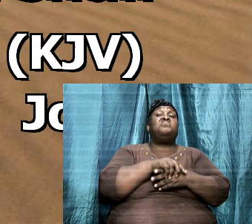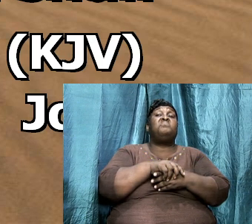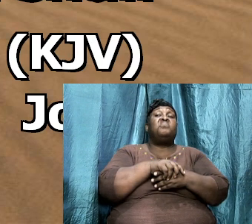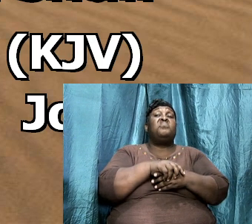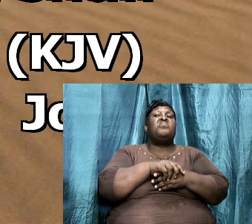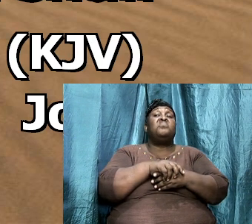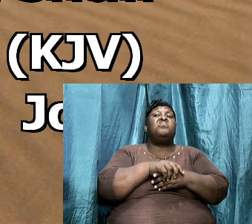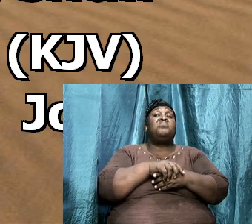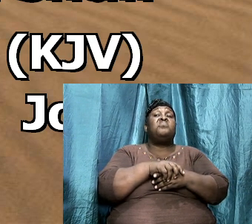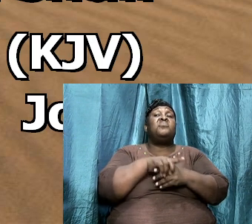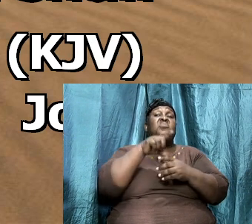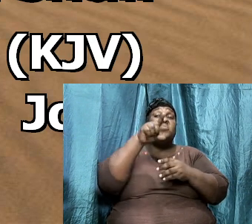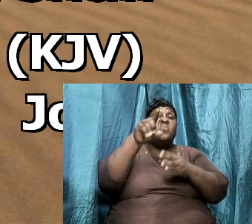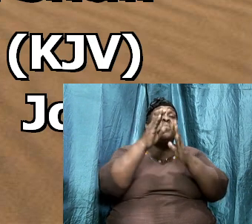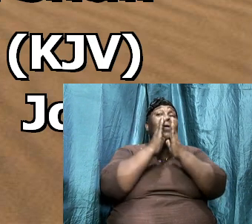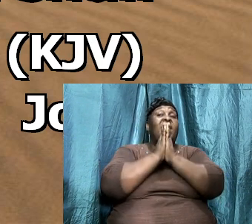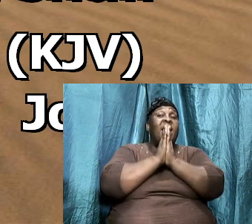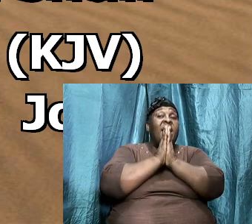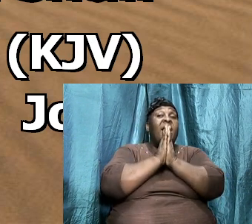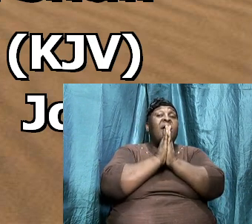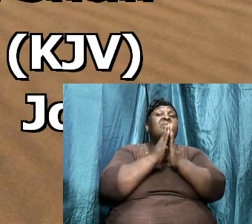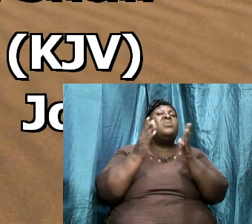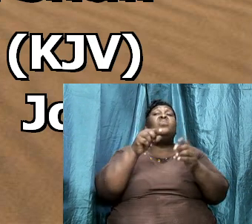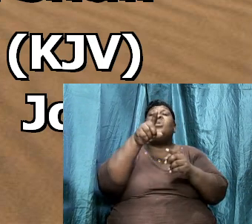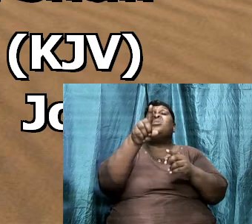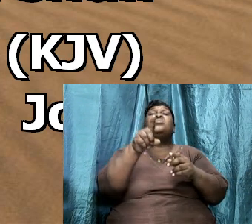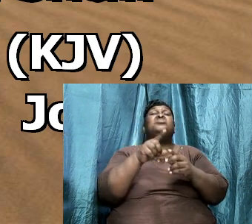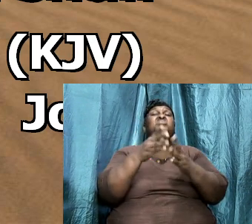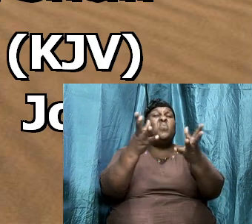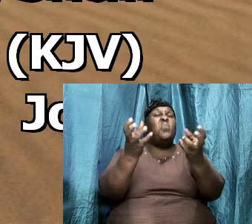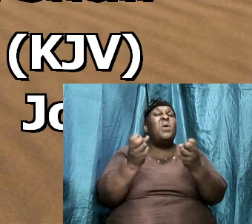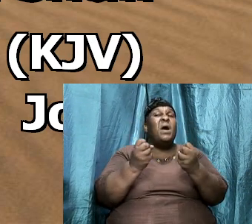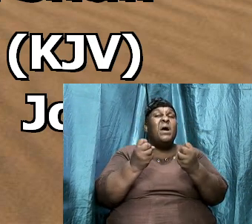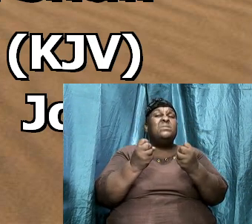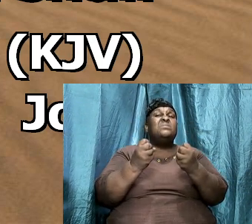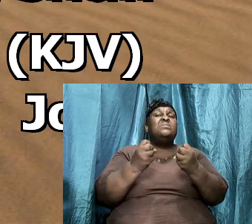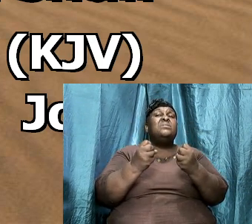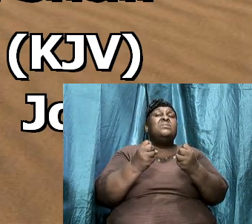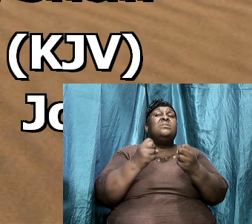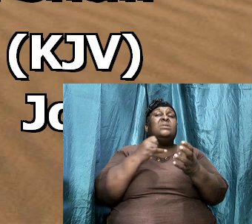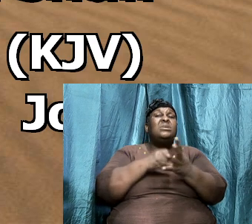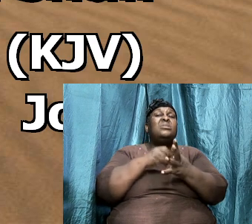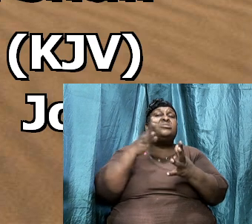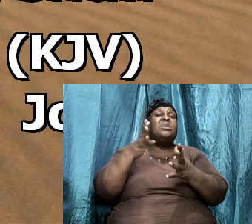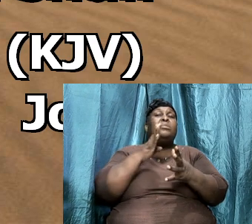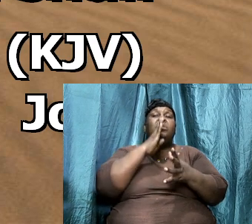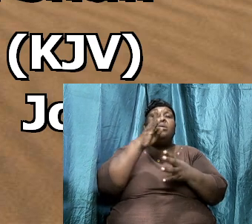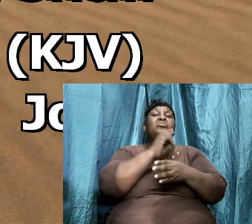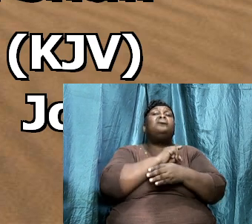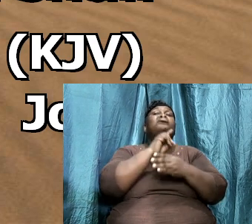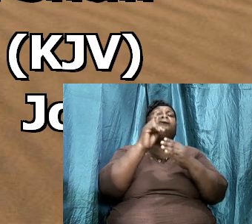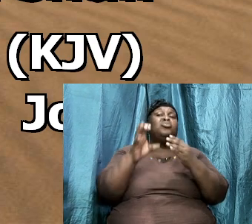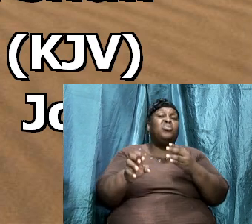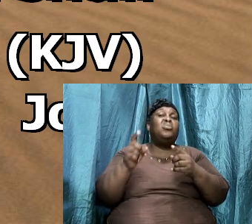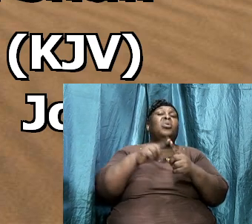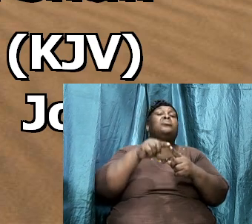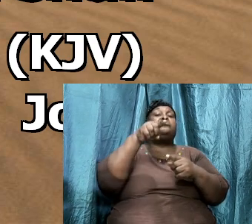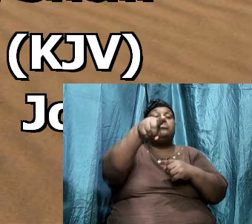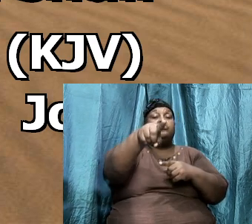and my words abide in you he shall ask what he will and it shall be done